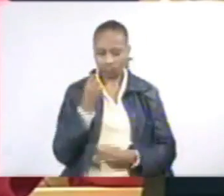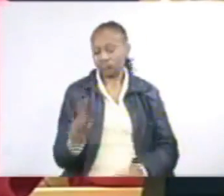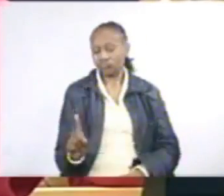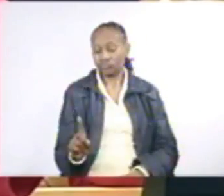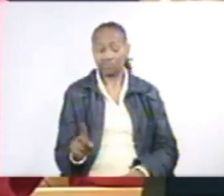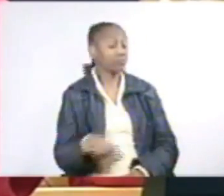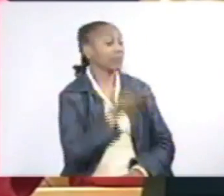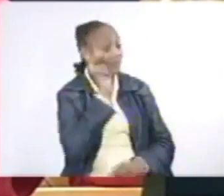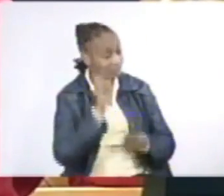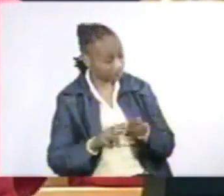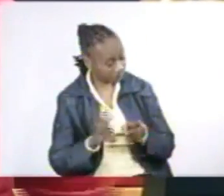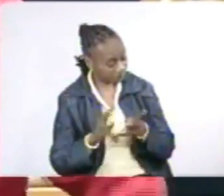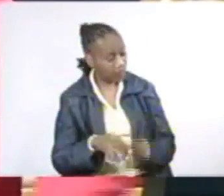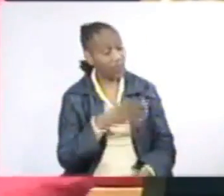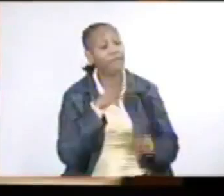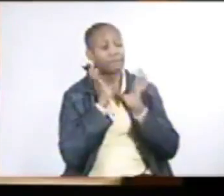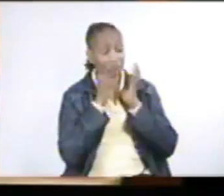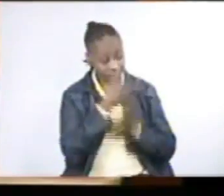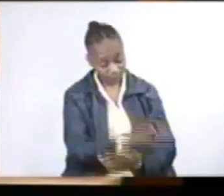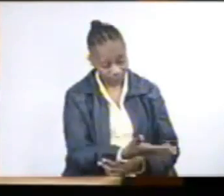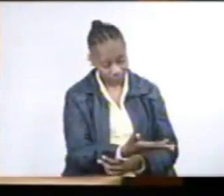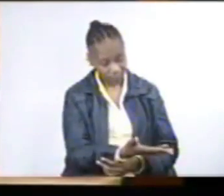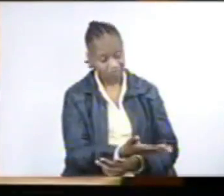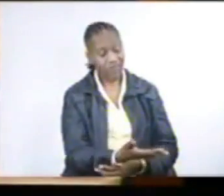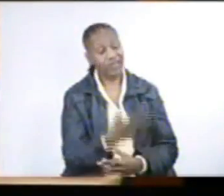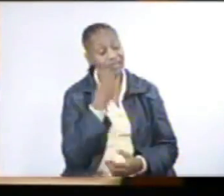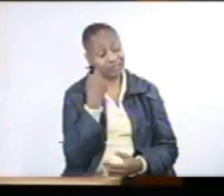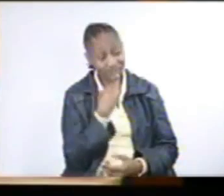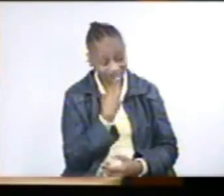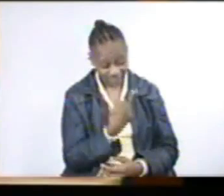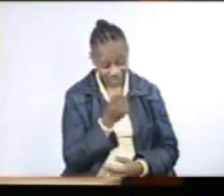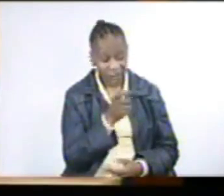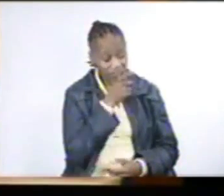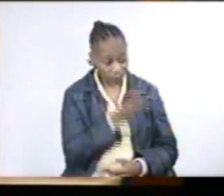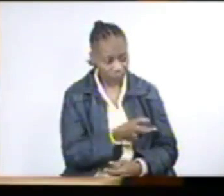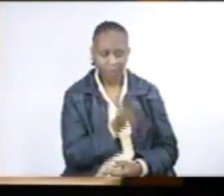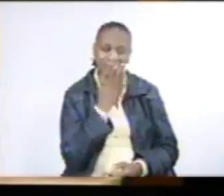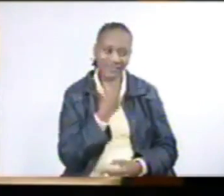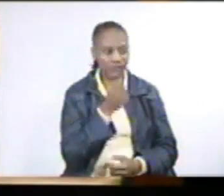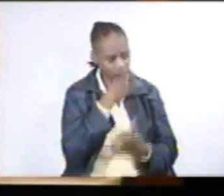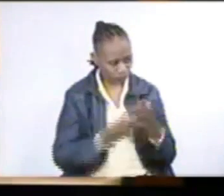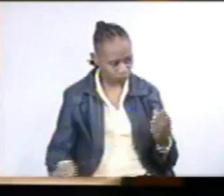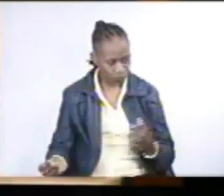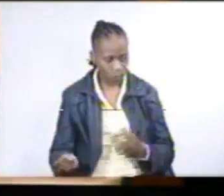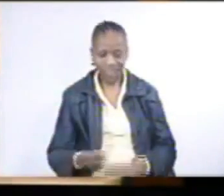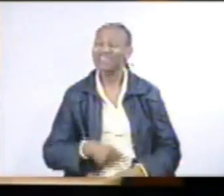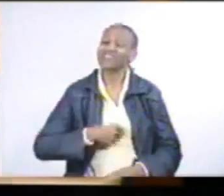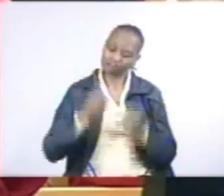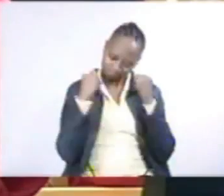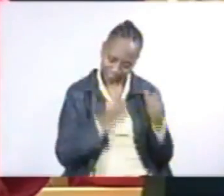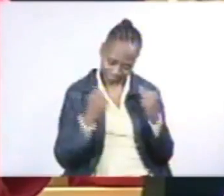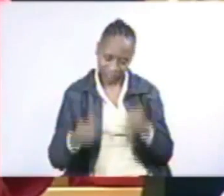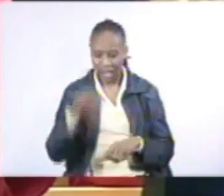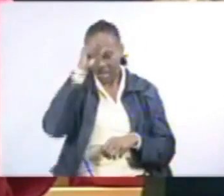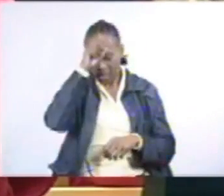ask you again, Honorable Malema, withdraw that statement. I maintain the ANC government killed people in